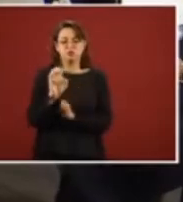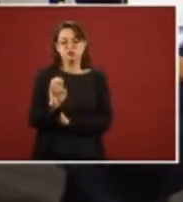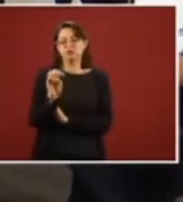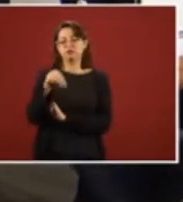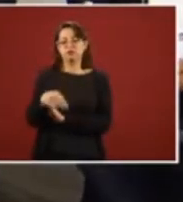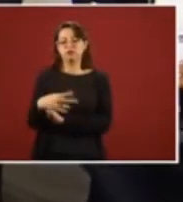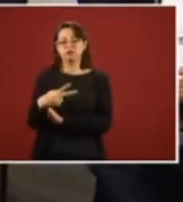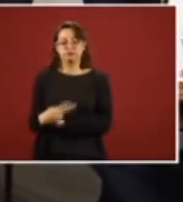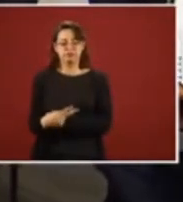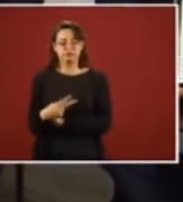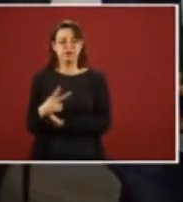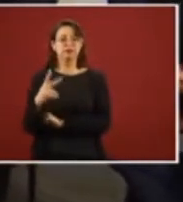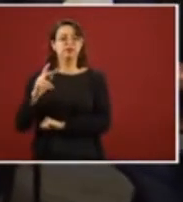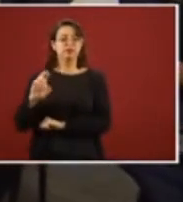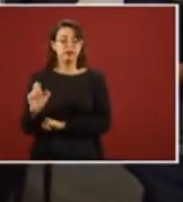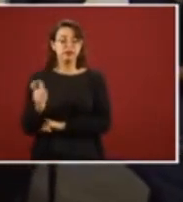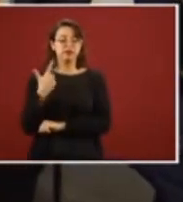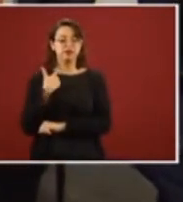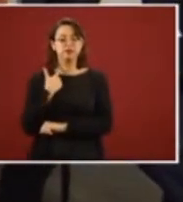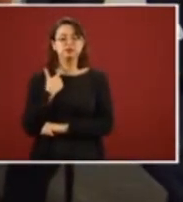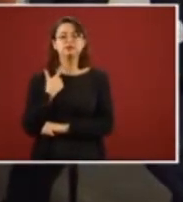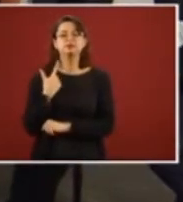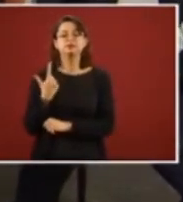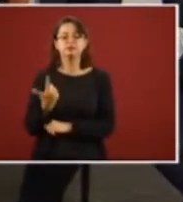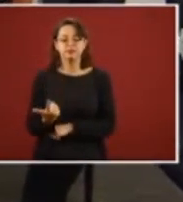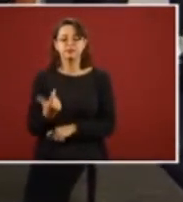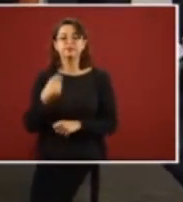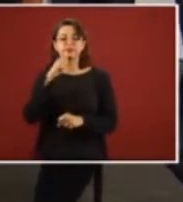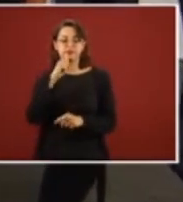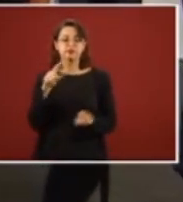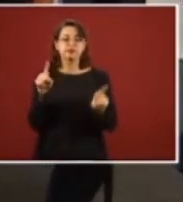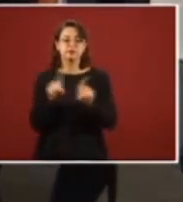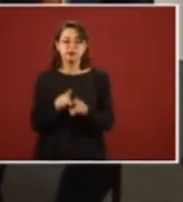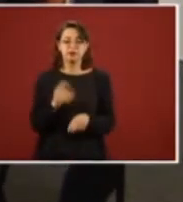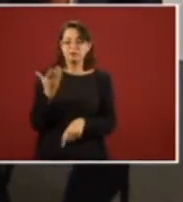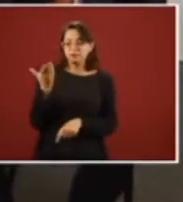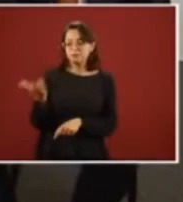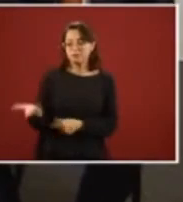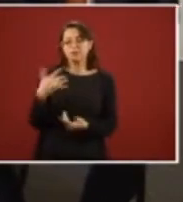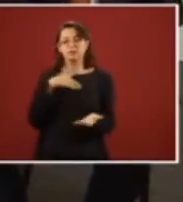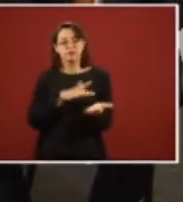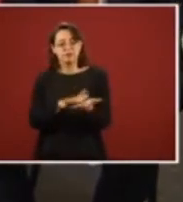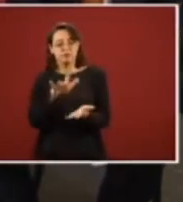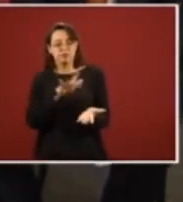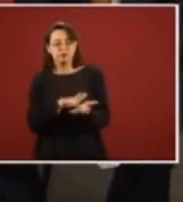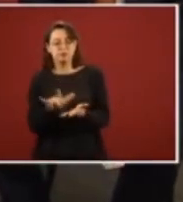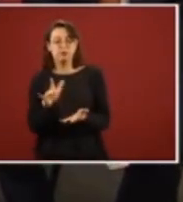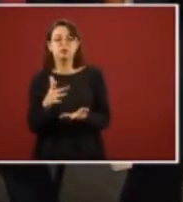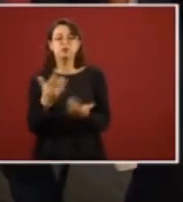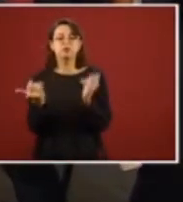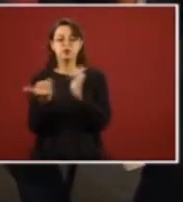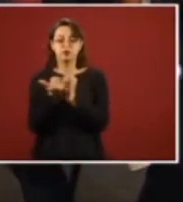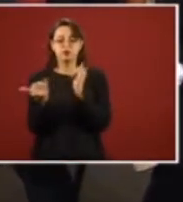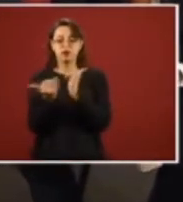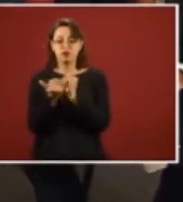They took over the care of the fleet of airplanes.